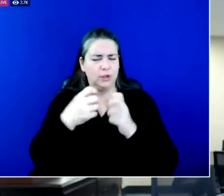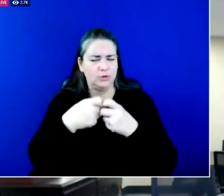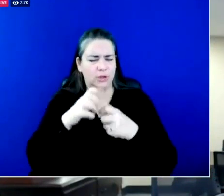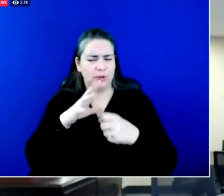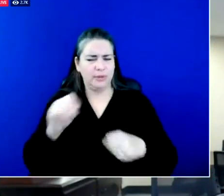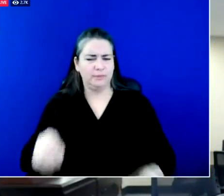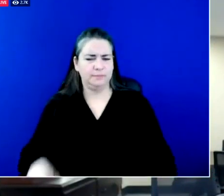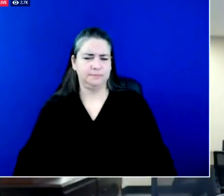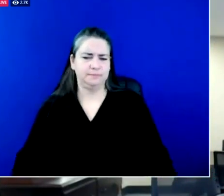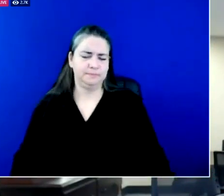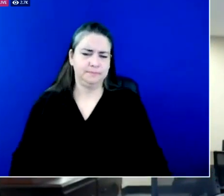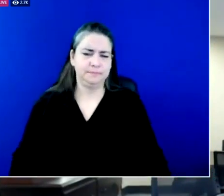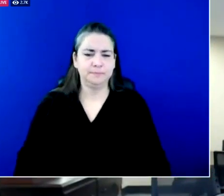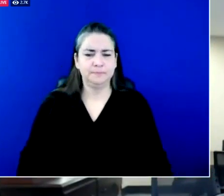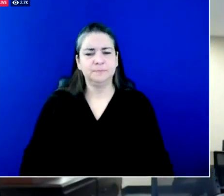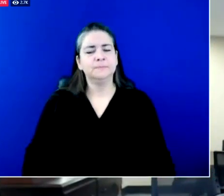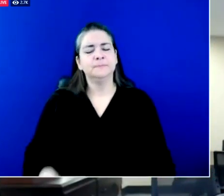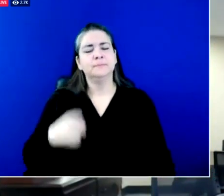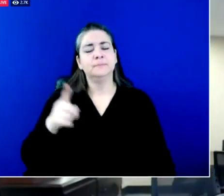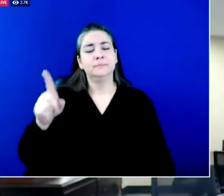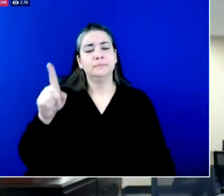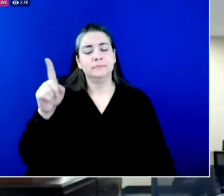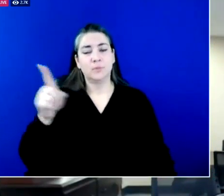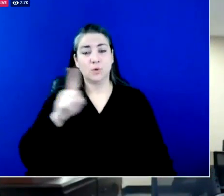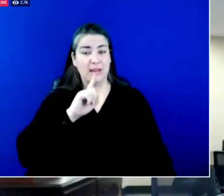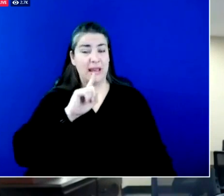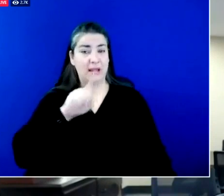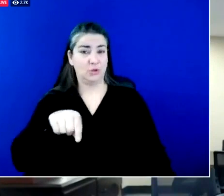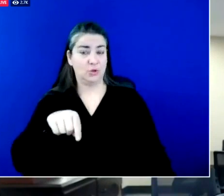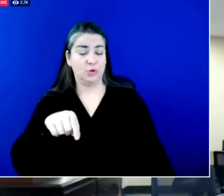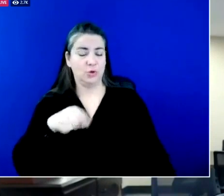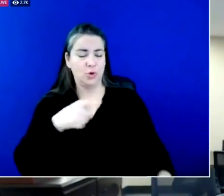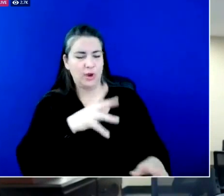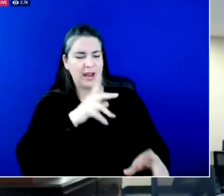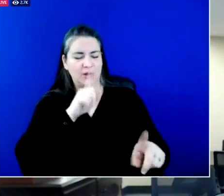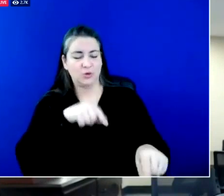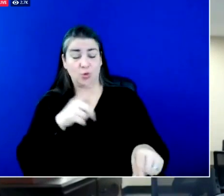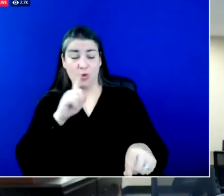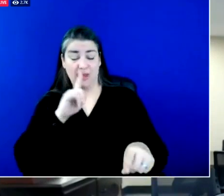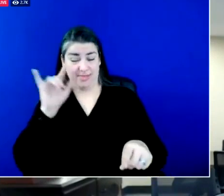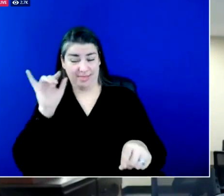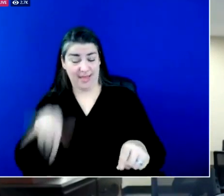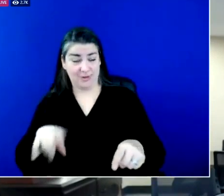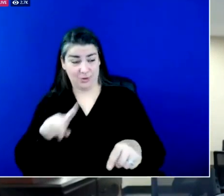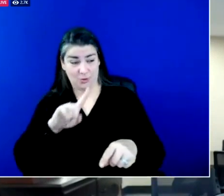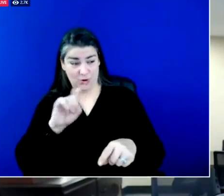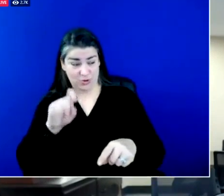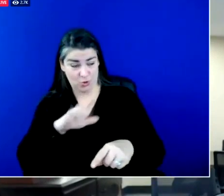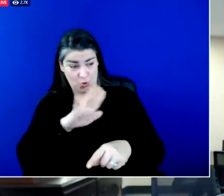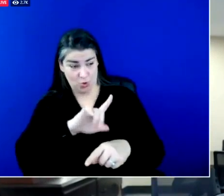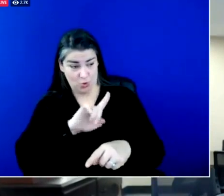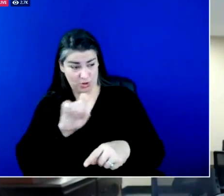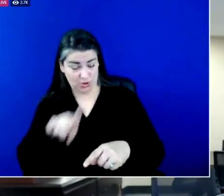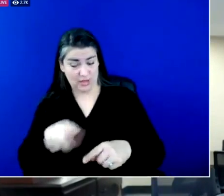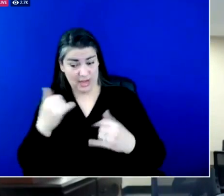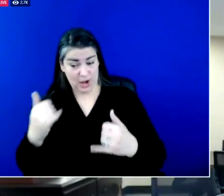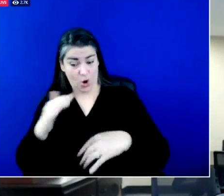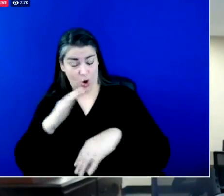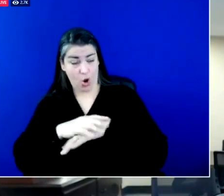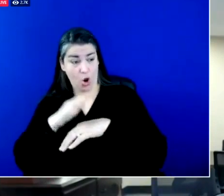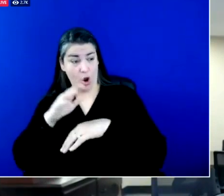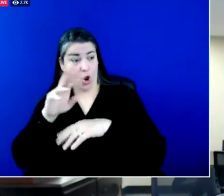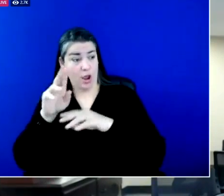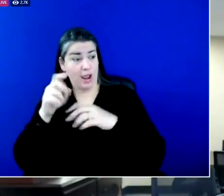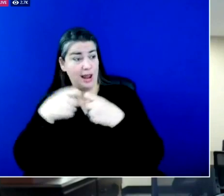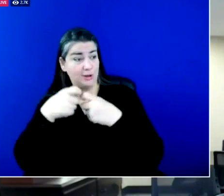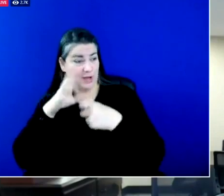or answered part of the question all of these utility companies now have online outage maps you can